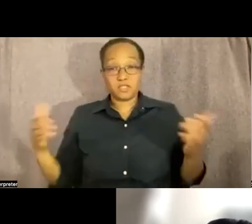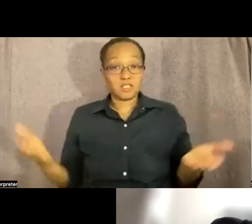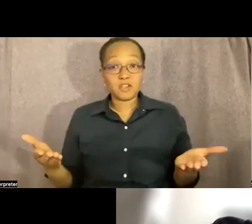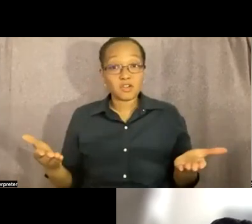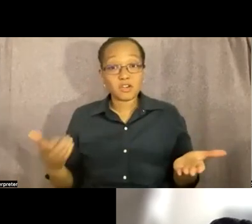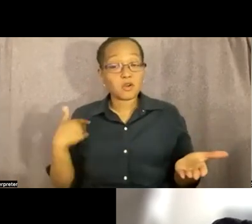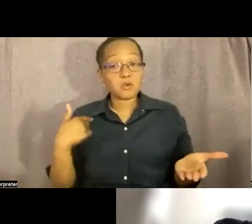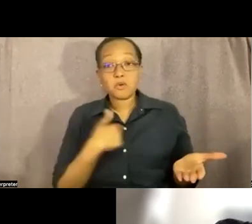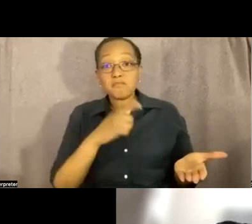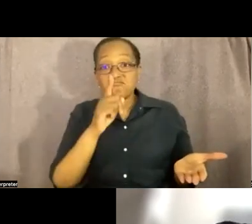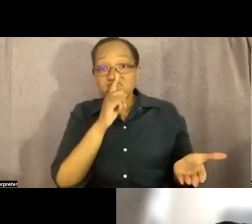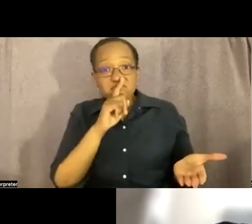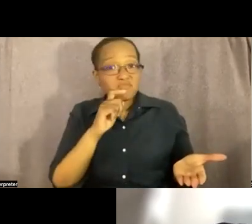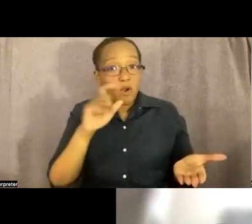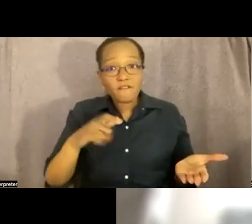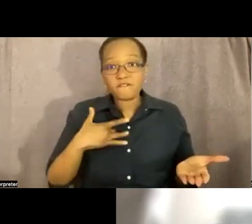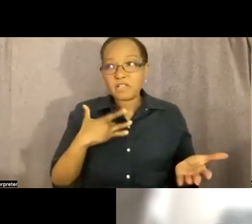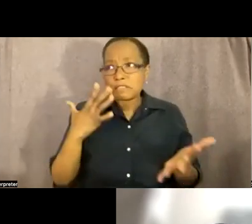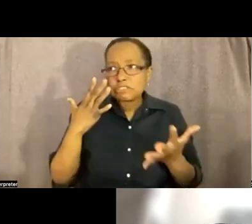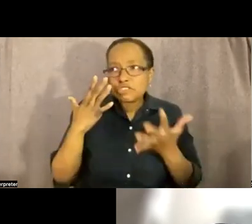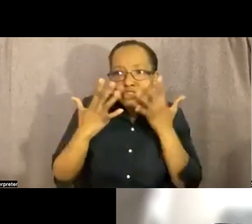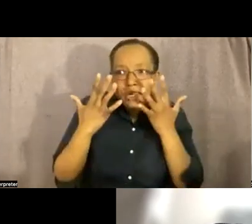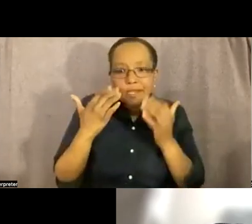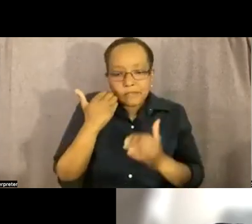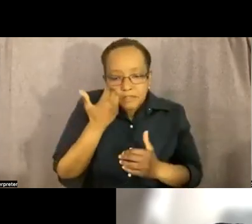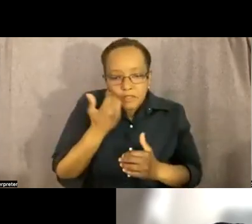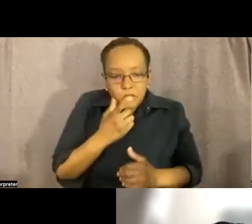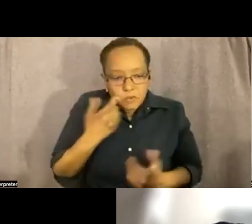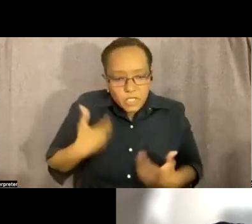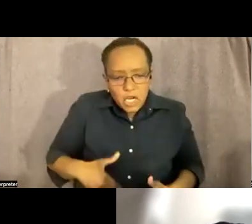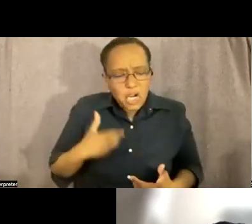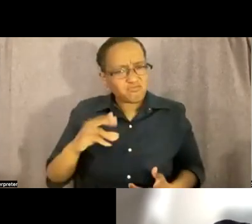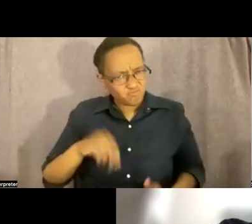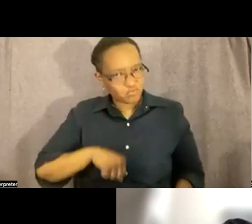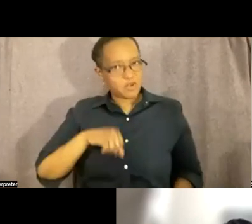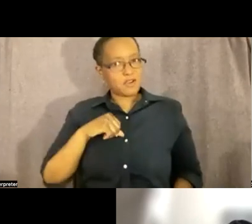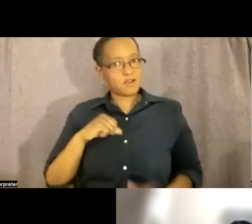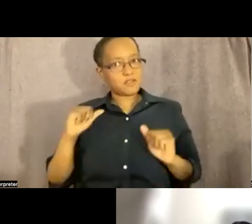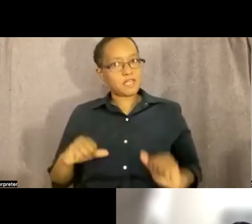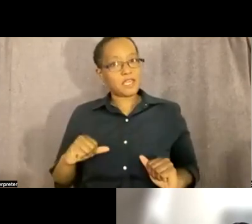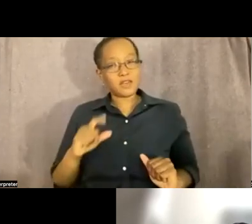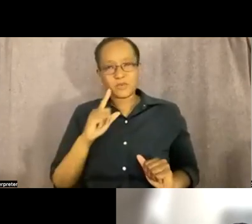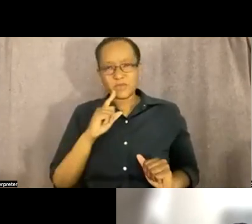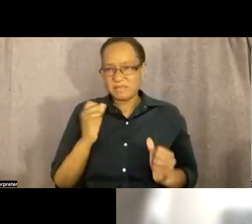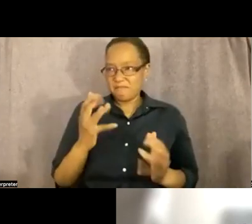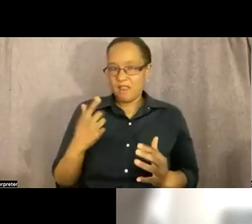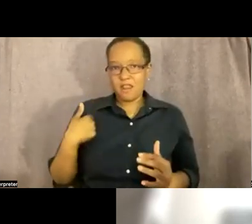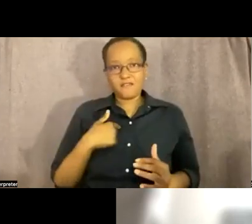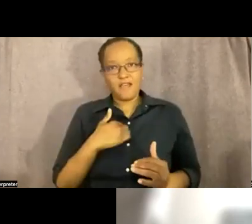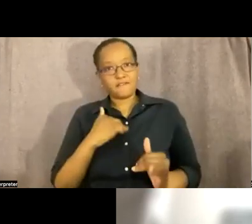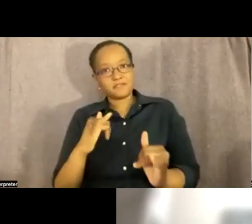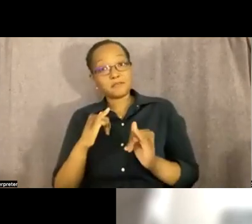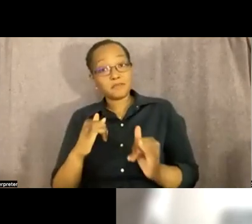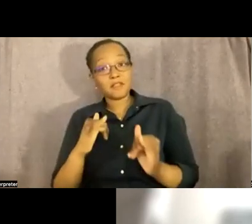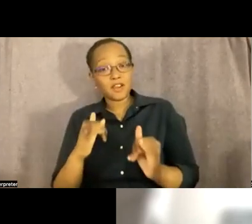don't have to be ashamed of who we are um and you know in so many ways we're more like we're it's